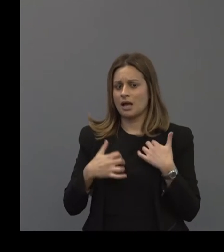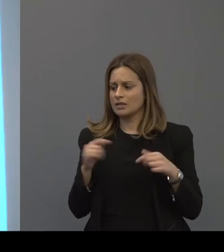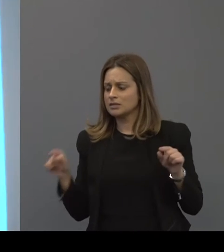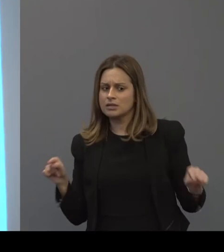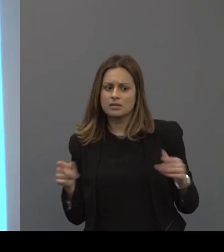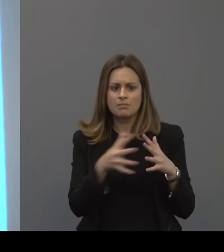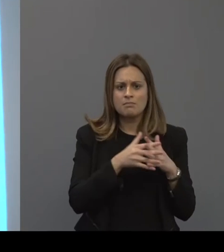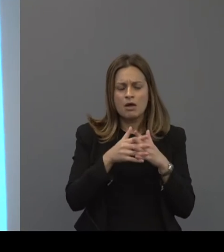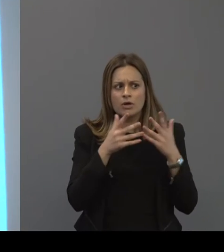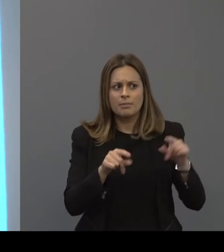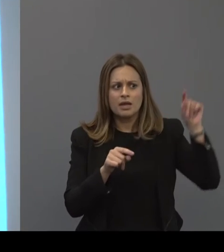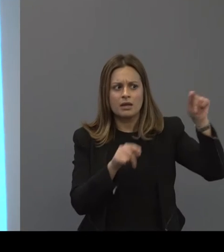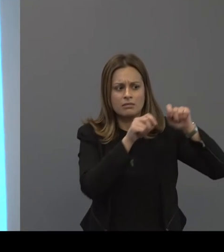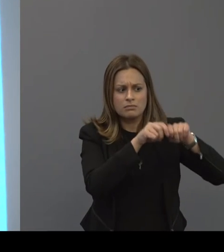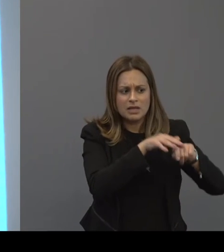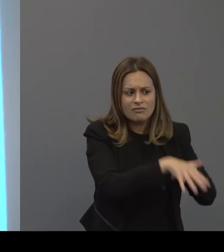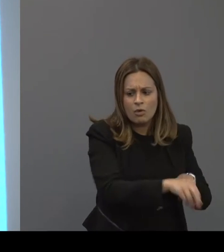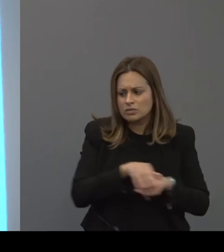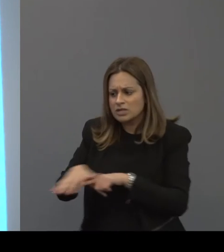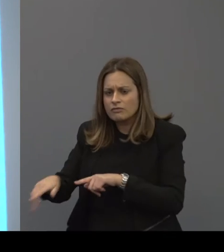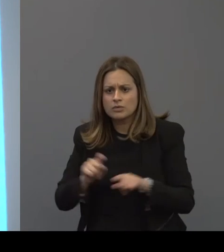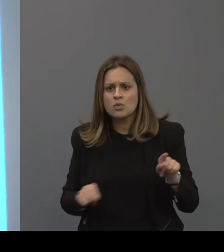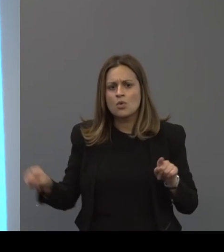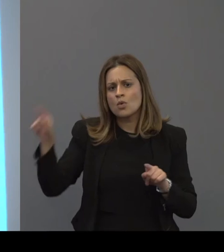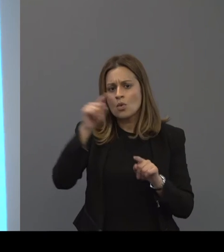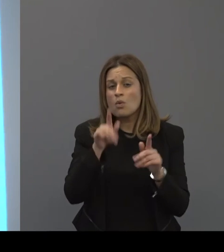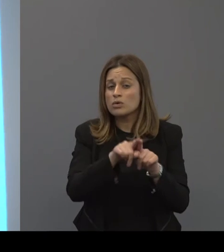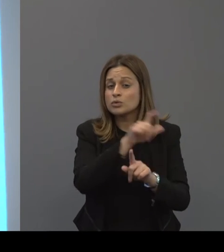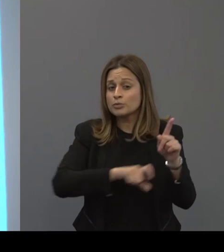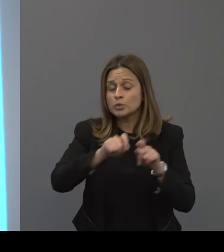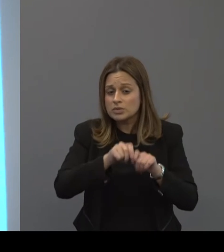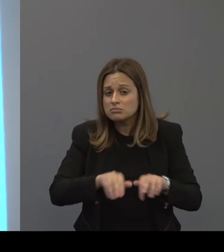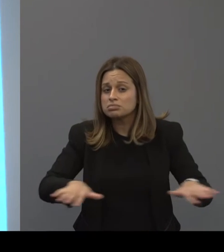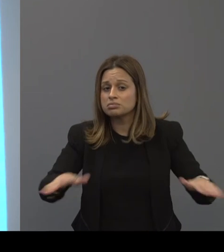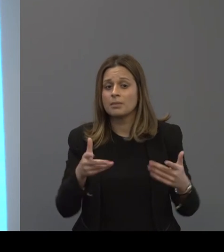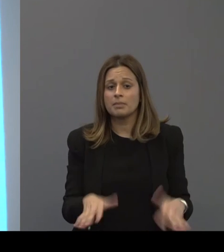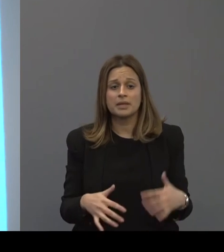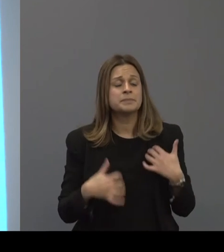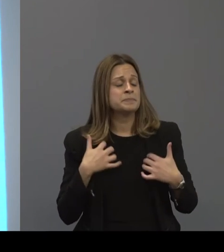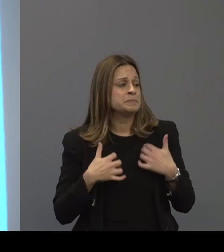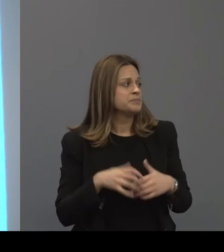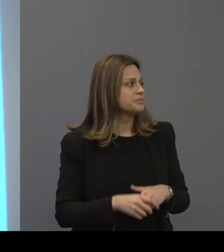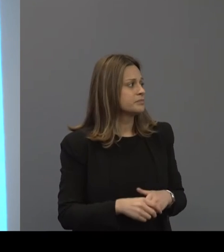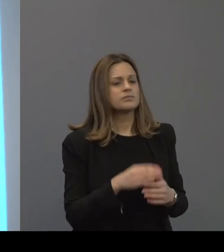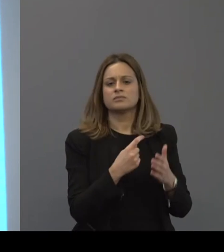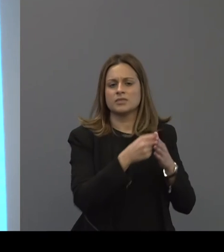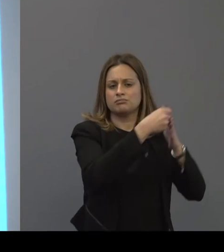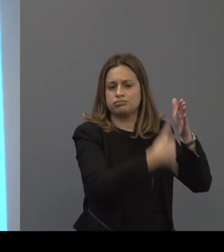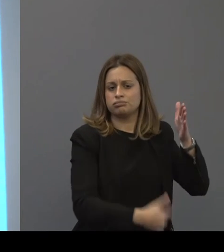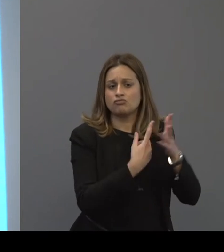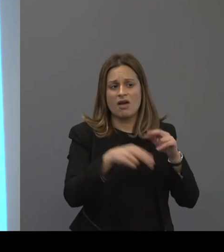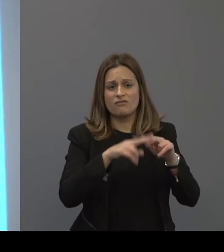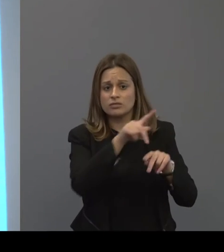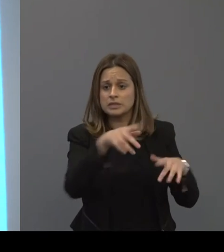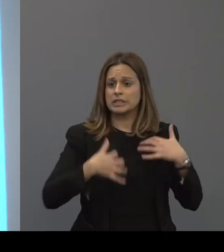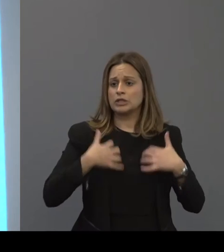we've done in the US seems to be translating to other countries and communities there. So those references are there